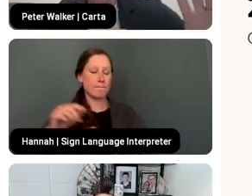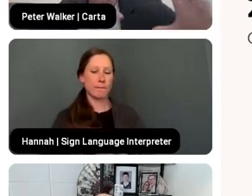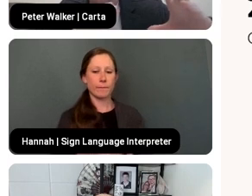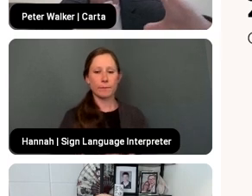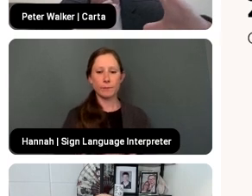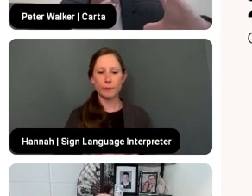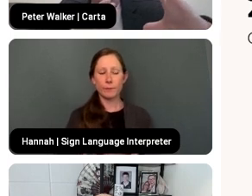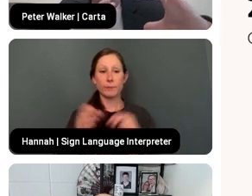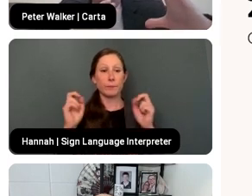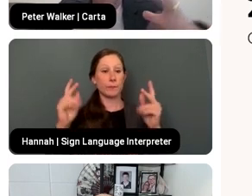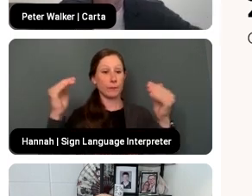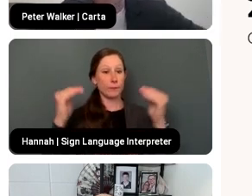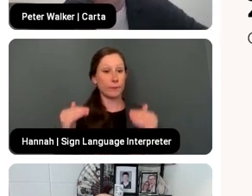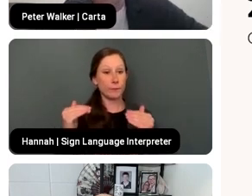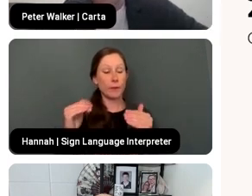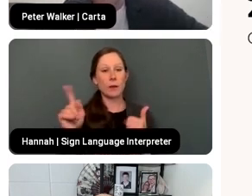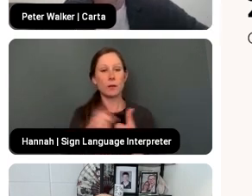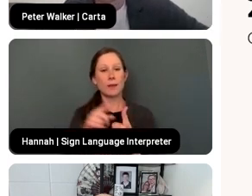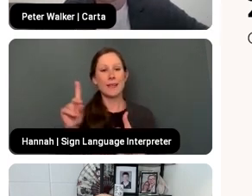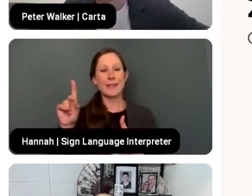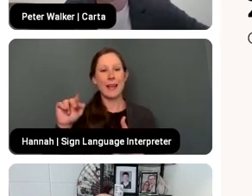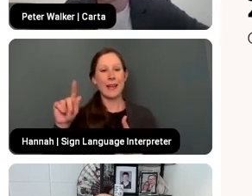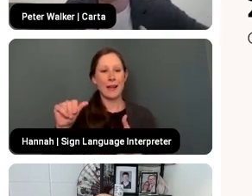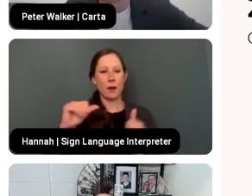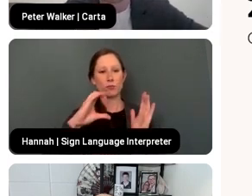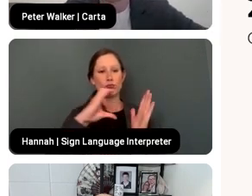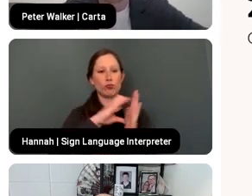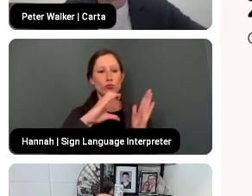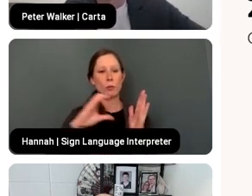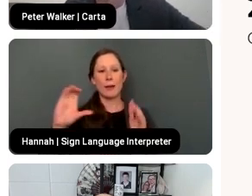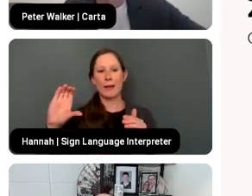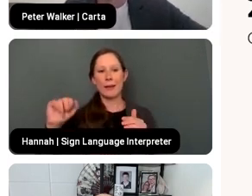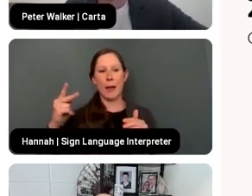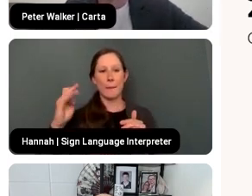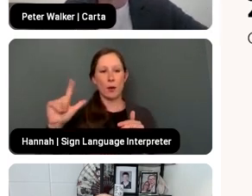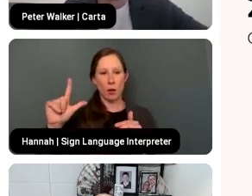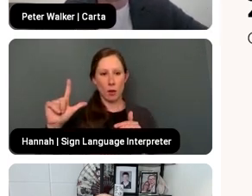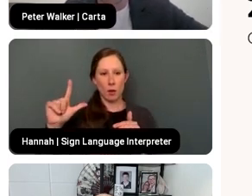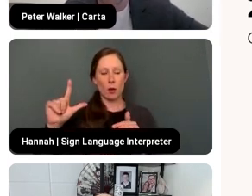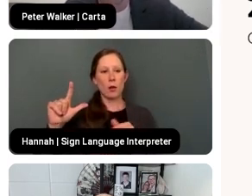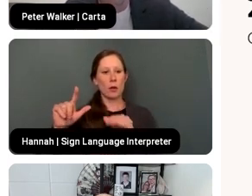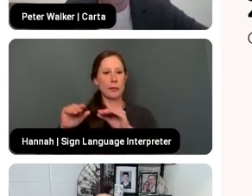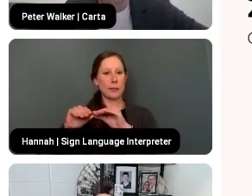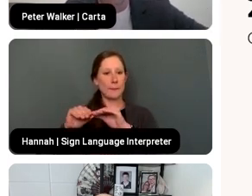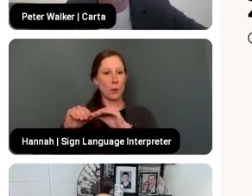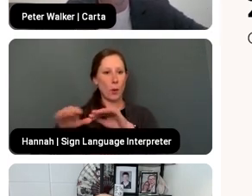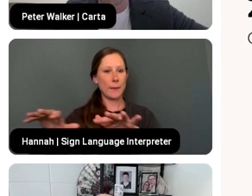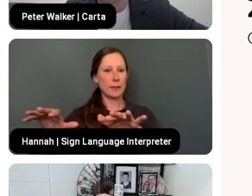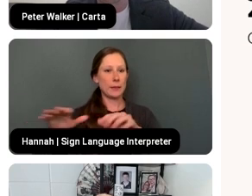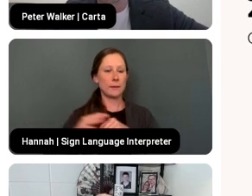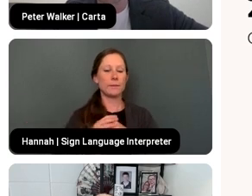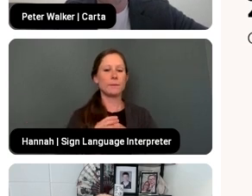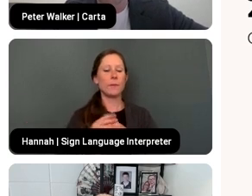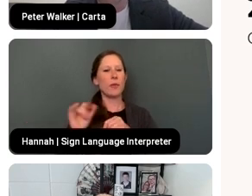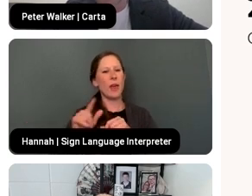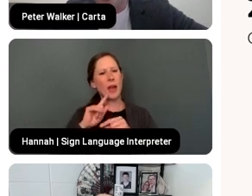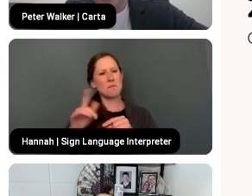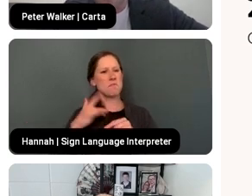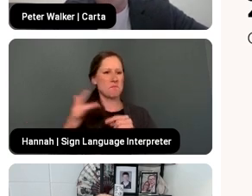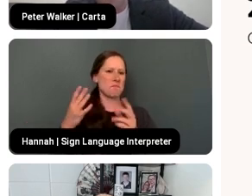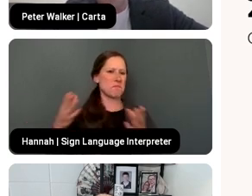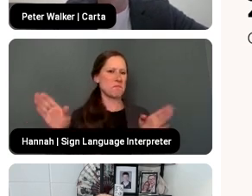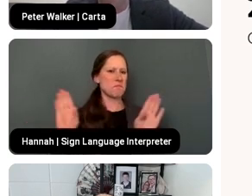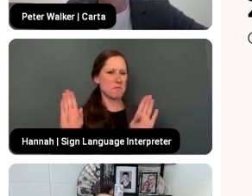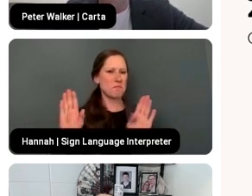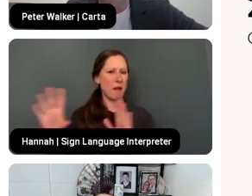segment on capital deployment. I think in some ways that this was a fairly pedantic finding. Of course, you would